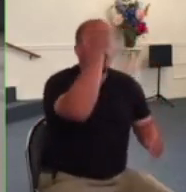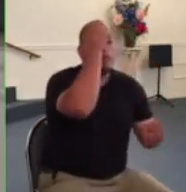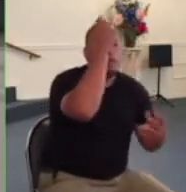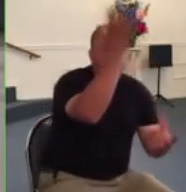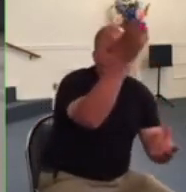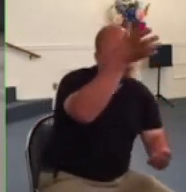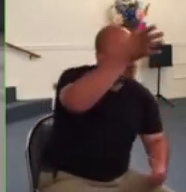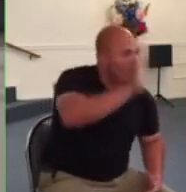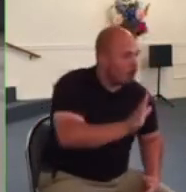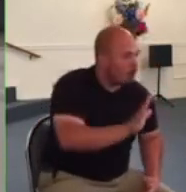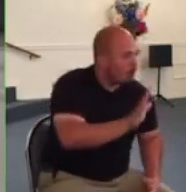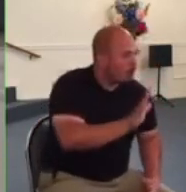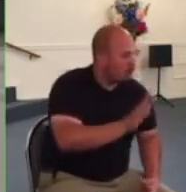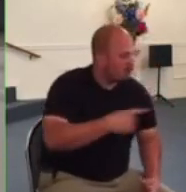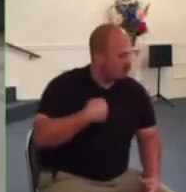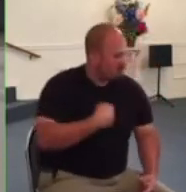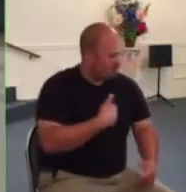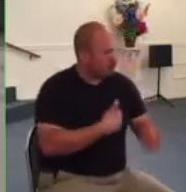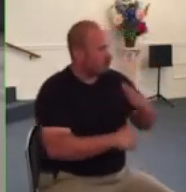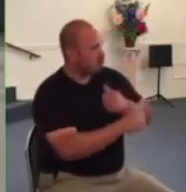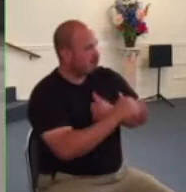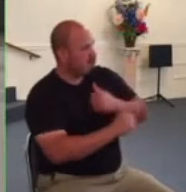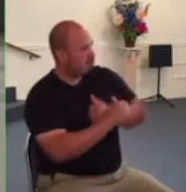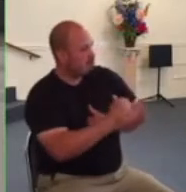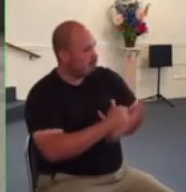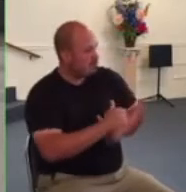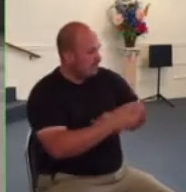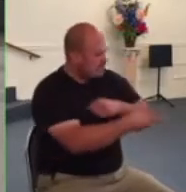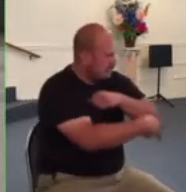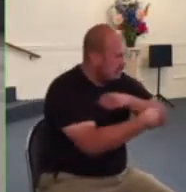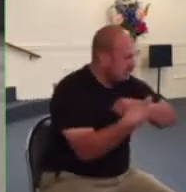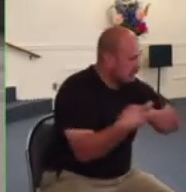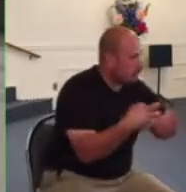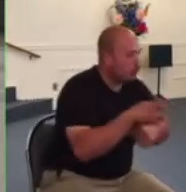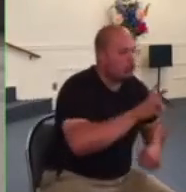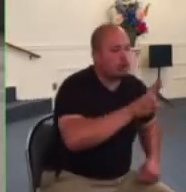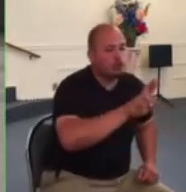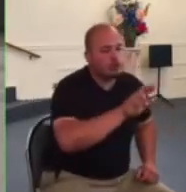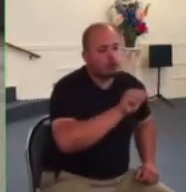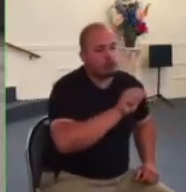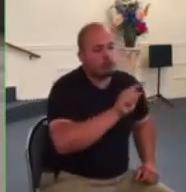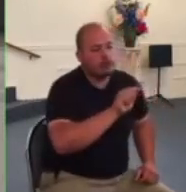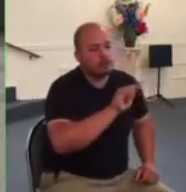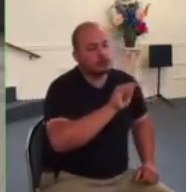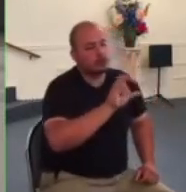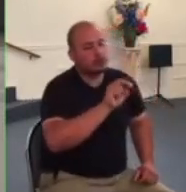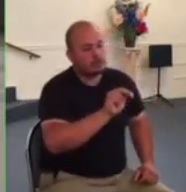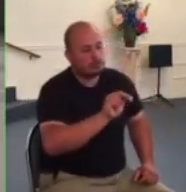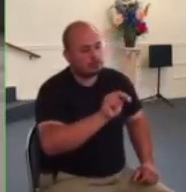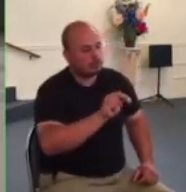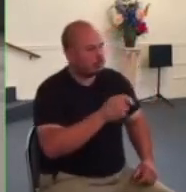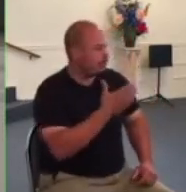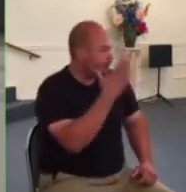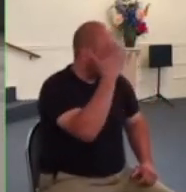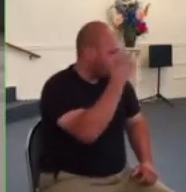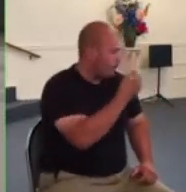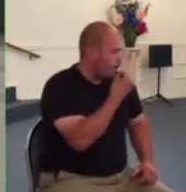from the nazis and to steal ration cards for them so these innocent people in hiding could get food to eat